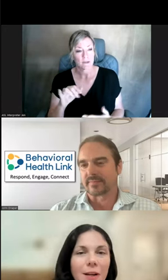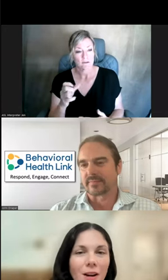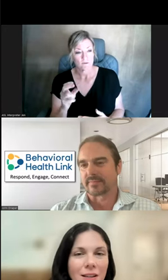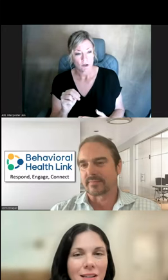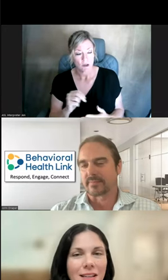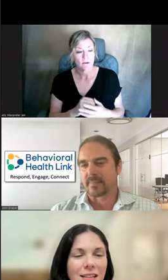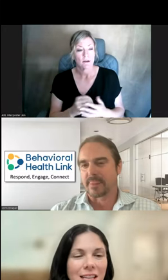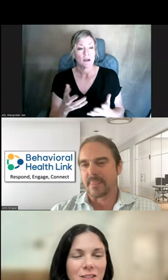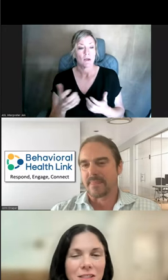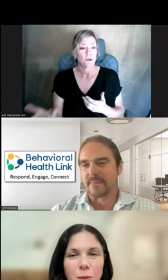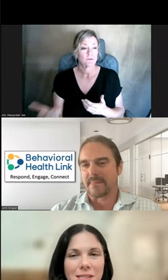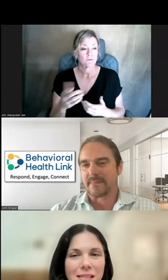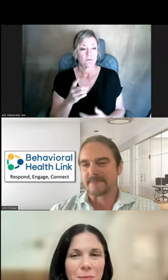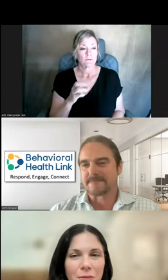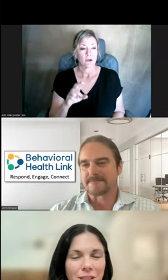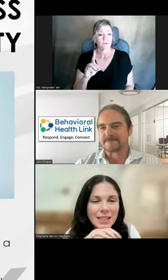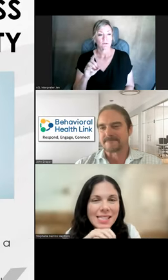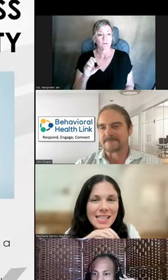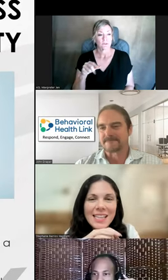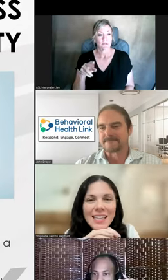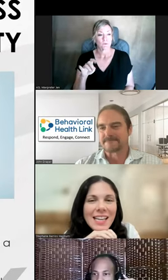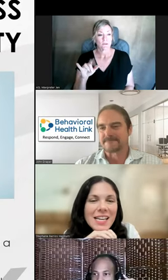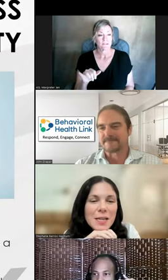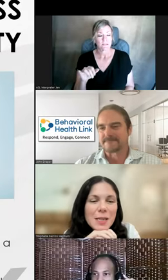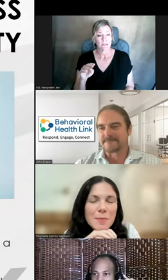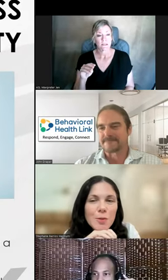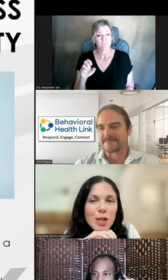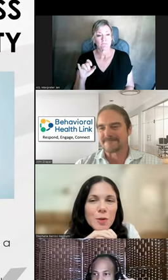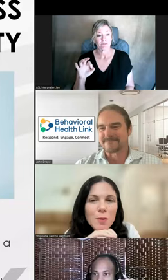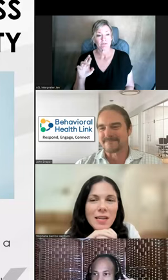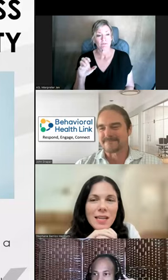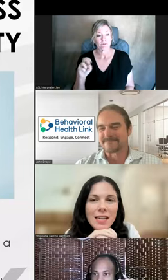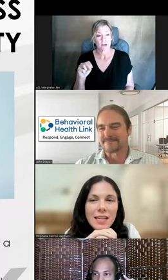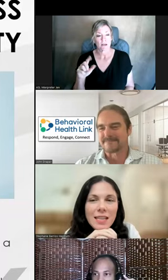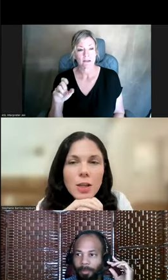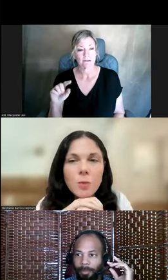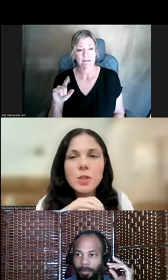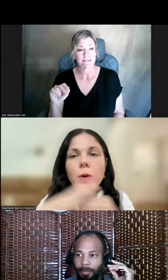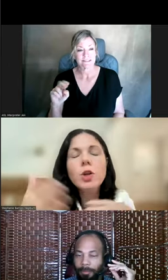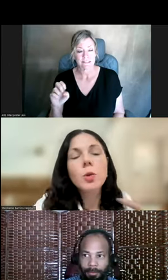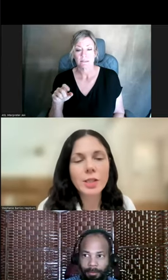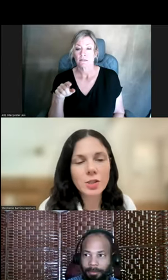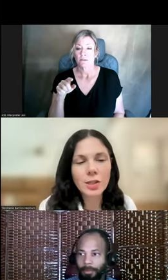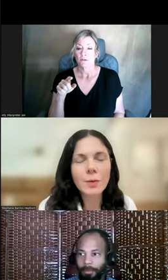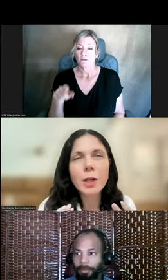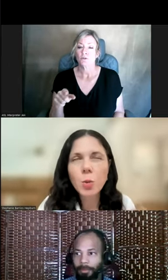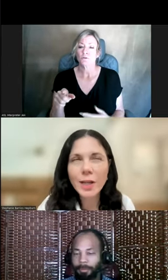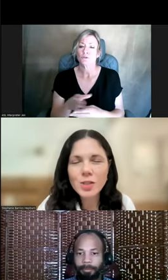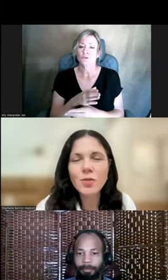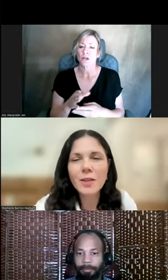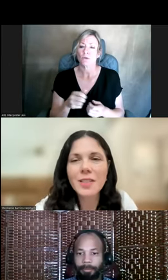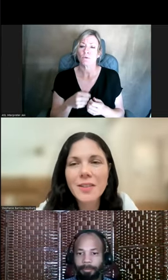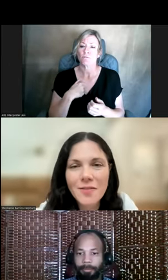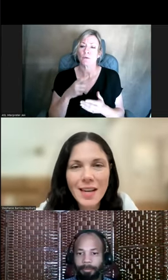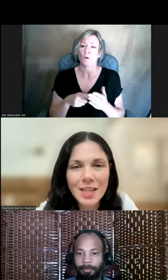like to bring on Dr. De Quincey Mifrin-Lazine. You shared with me that you wish, what you could wish, what you